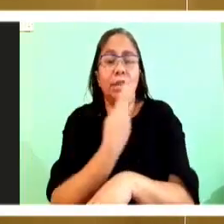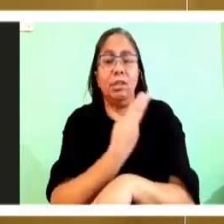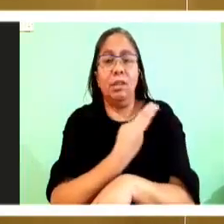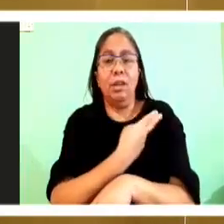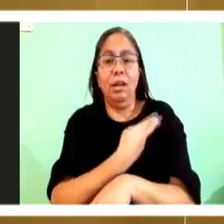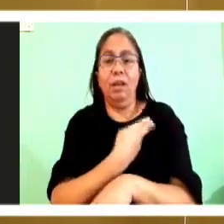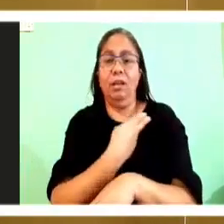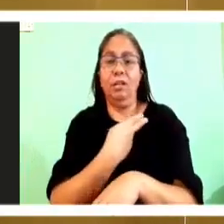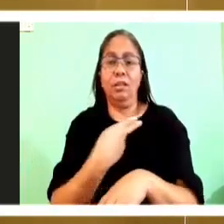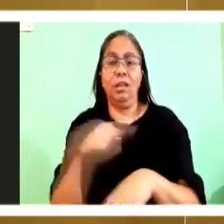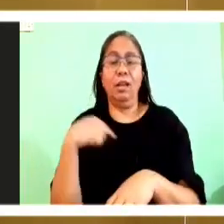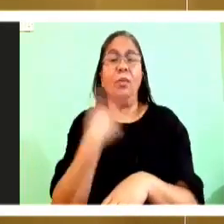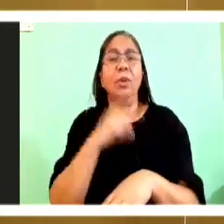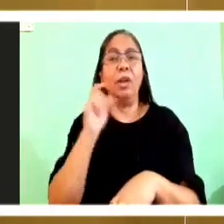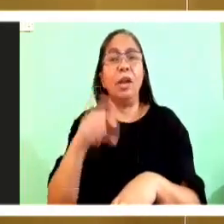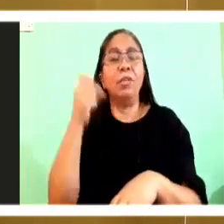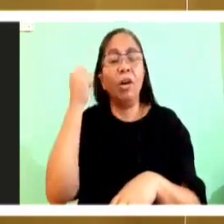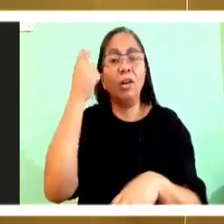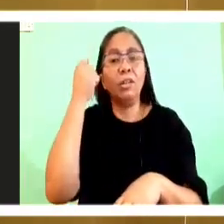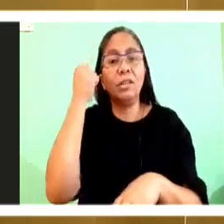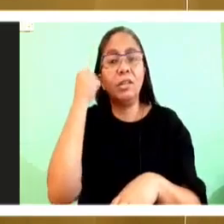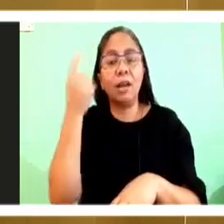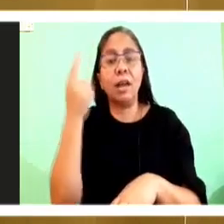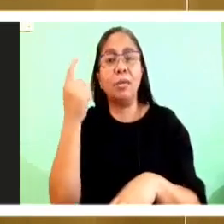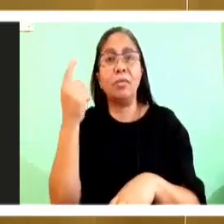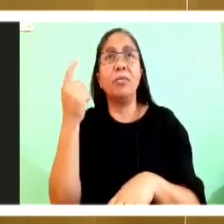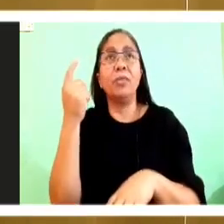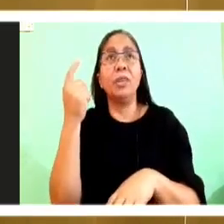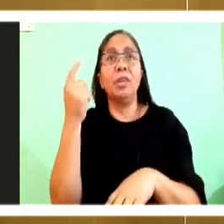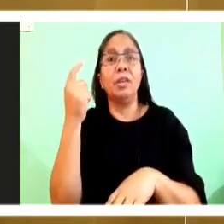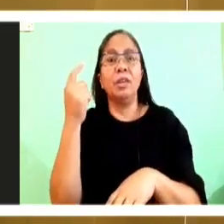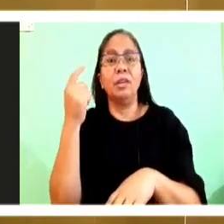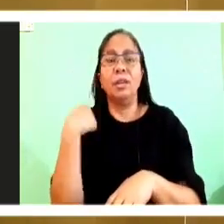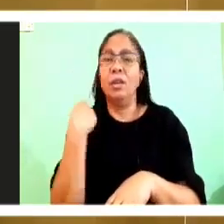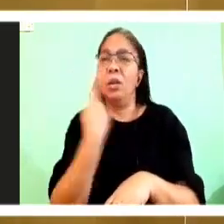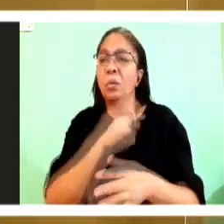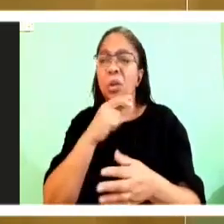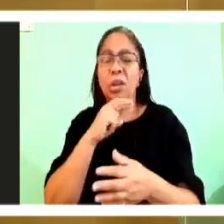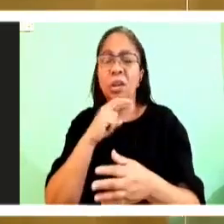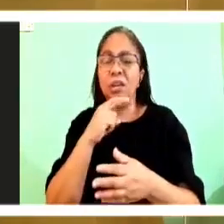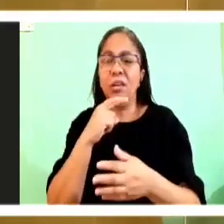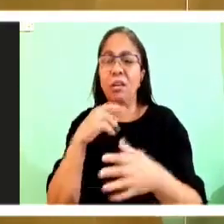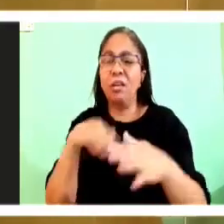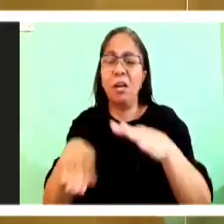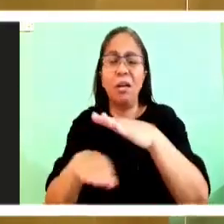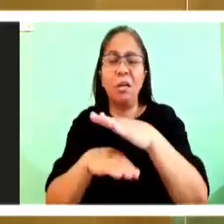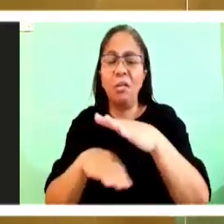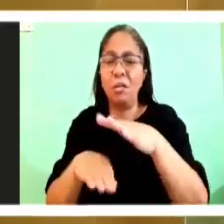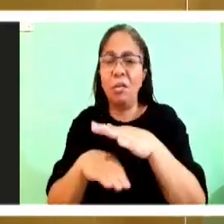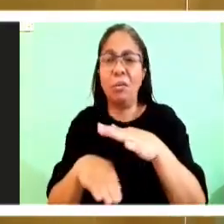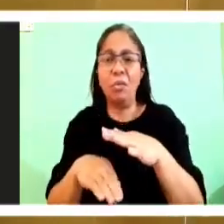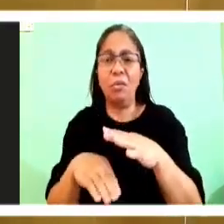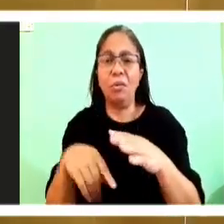understand that we are really nothing at all as Jeremiah would say mere worm.